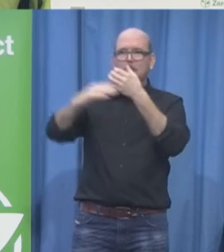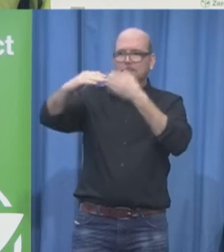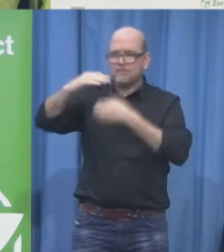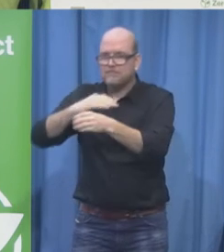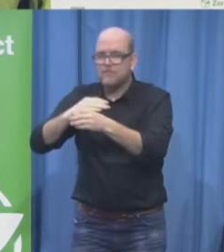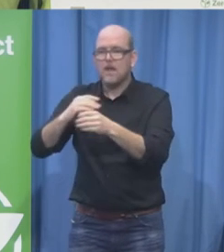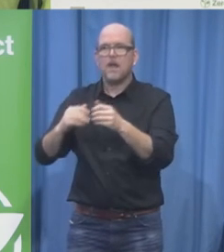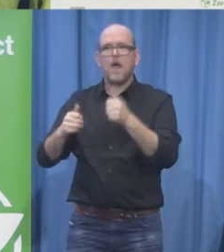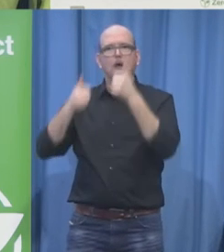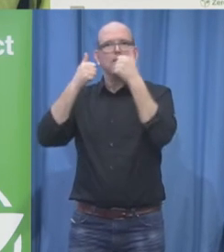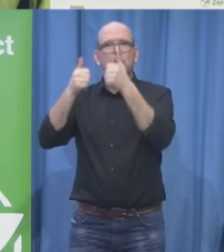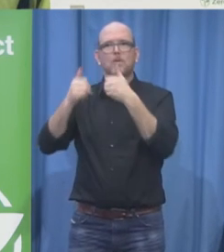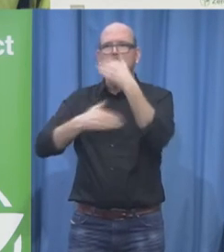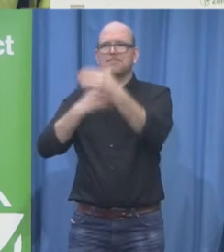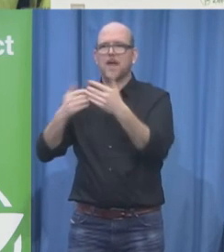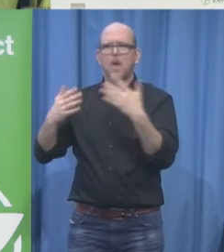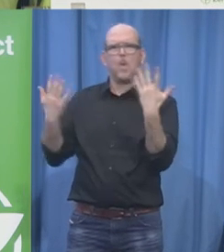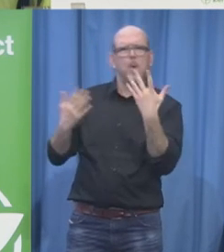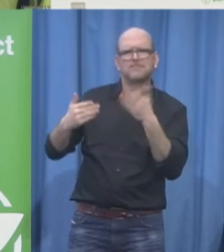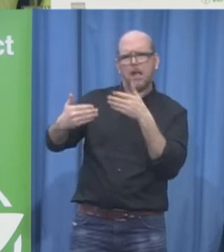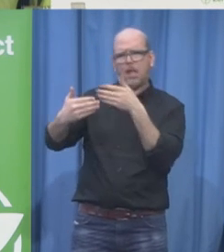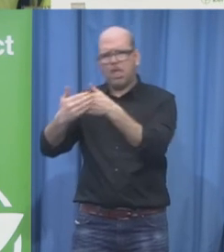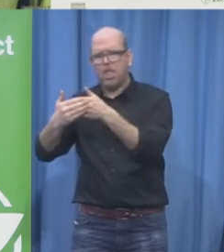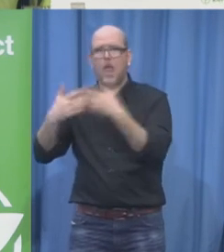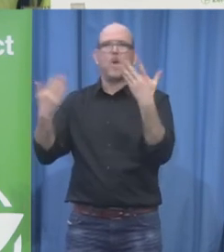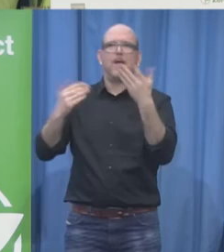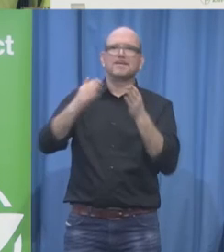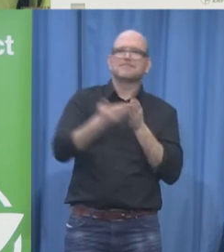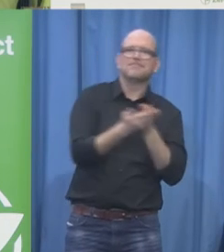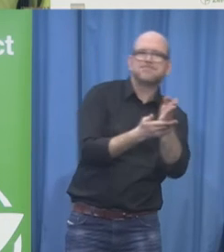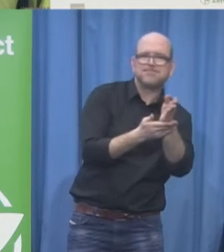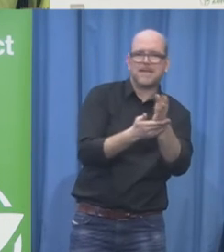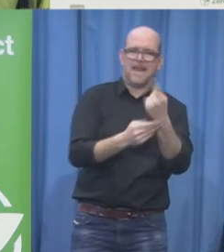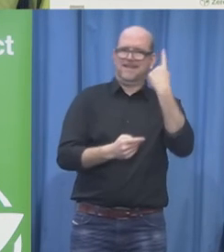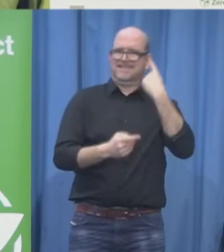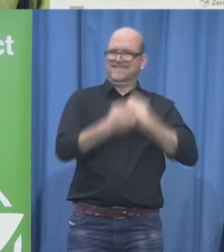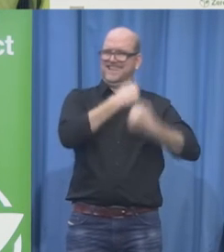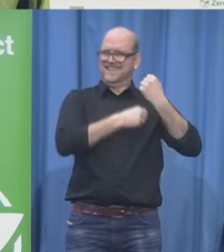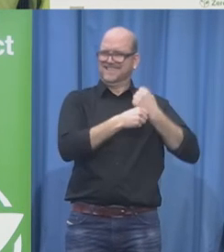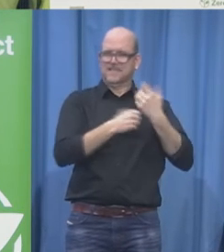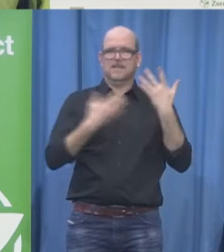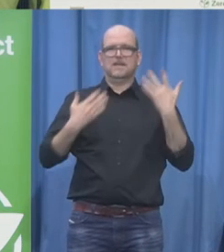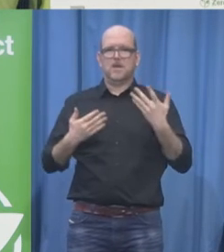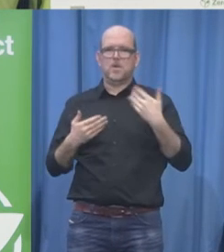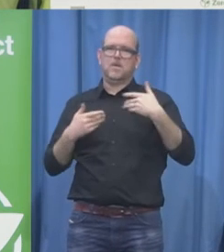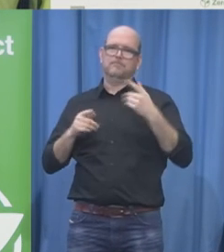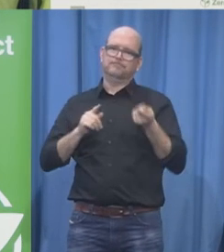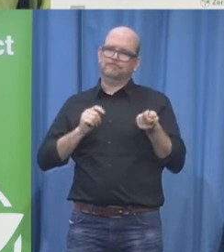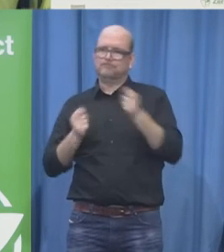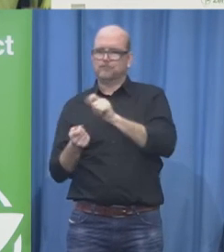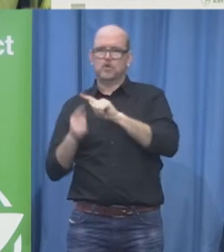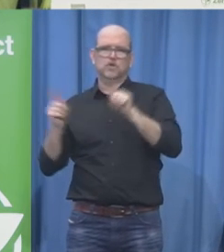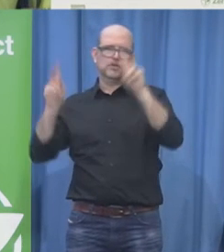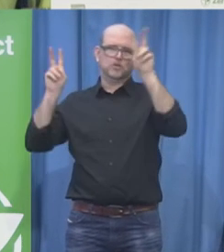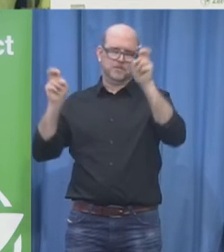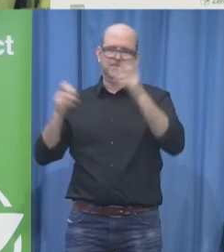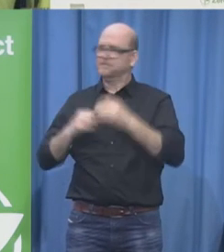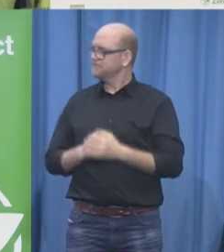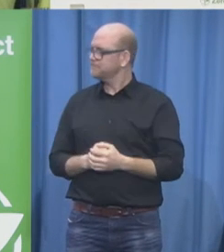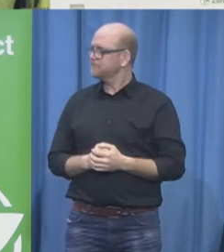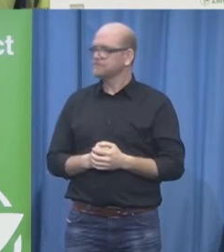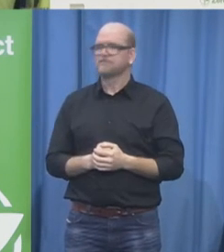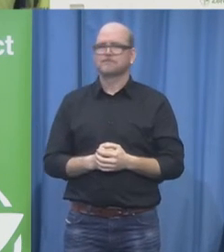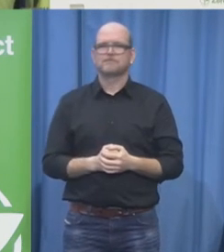project conference which just took place this morning provided us all with opportunities for